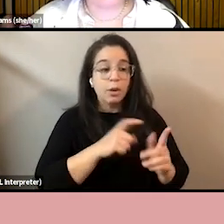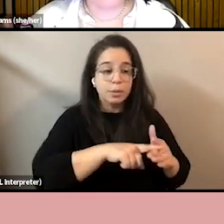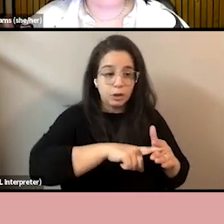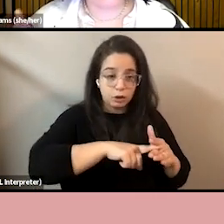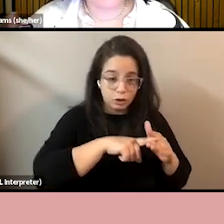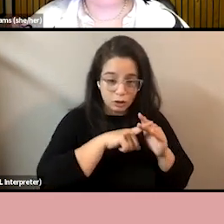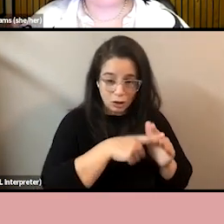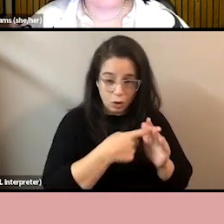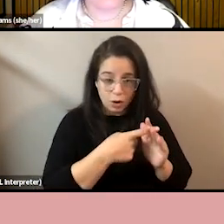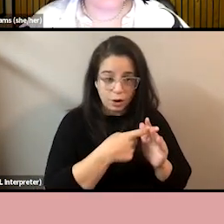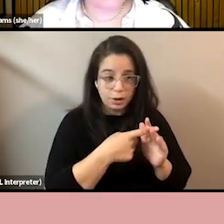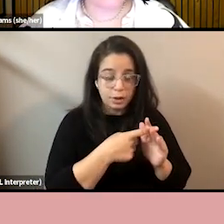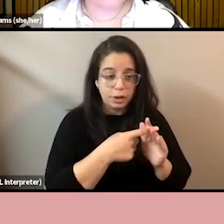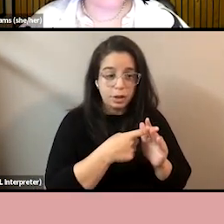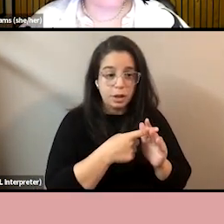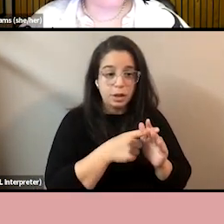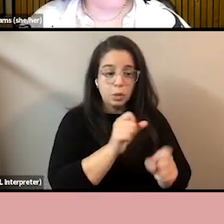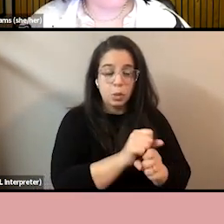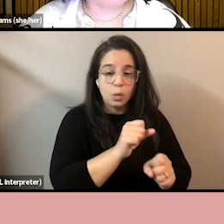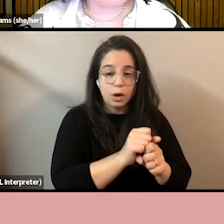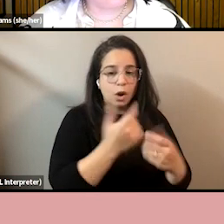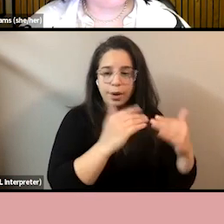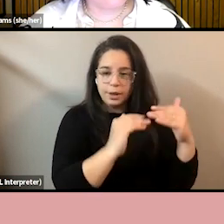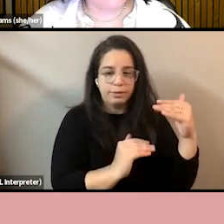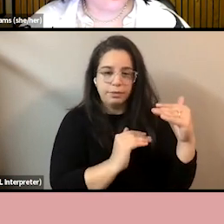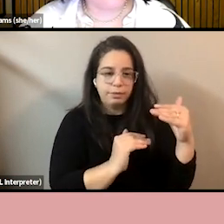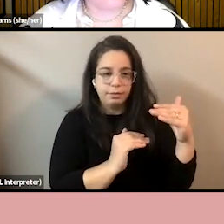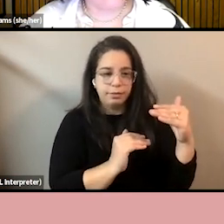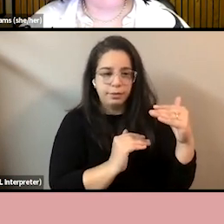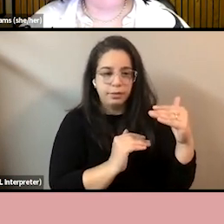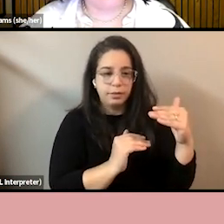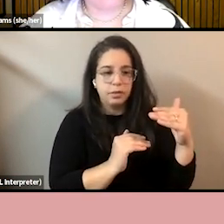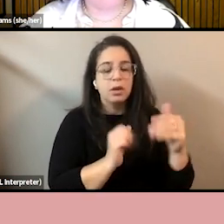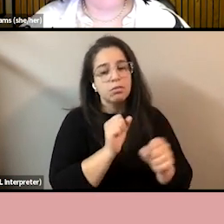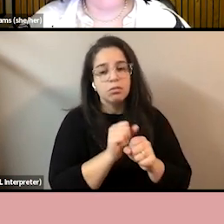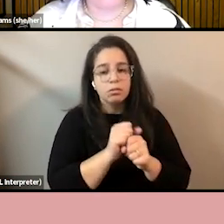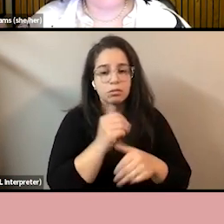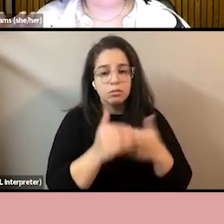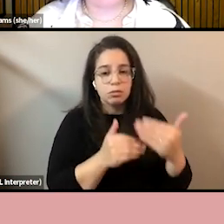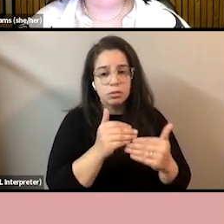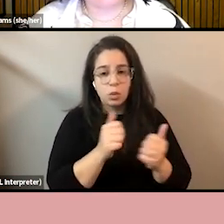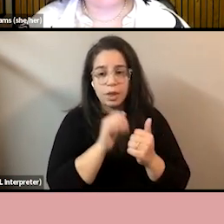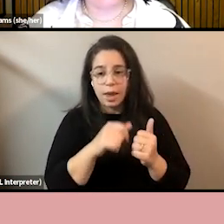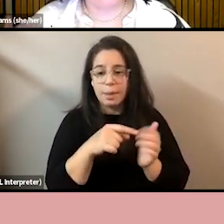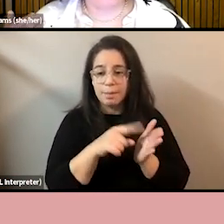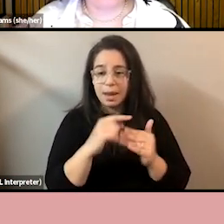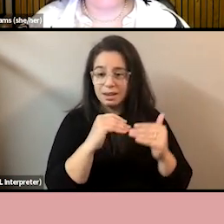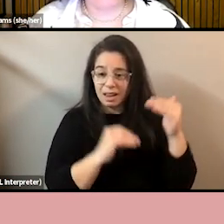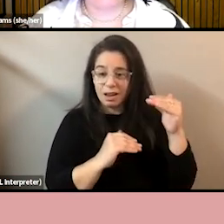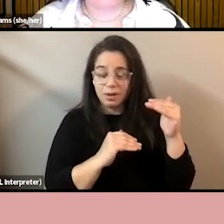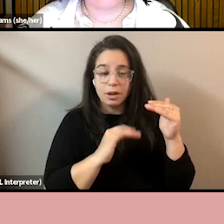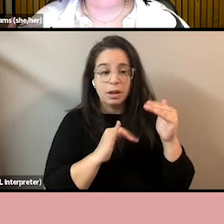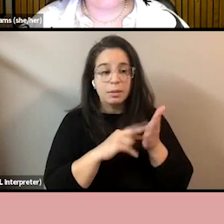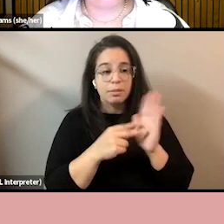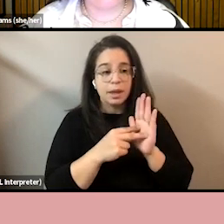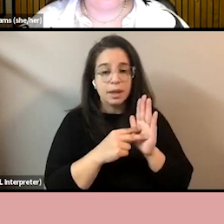women's careers, we're at a disadvantage. When we start off our working lives with a pay gap, we make a deficit that many